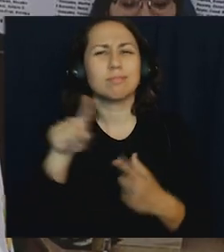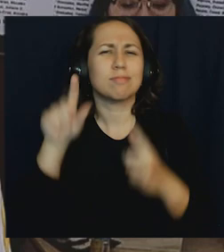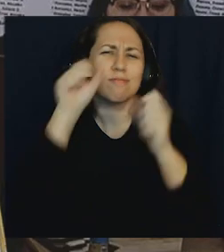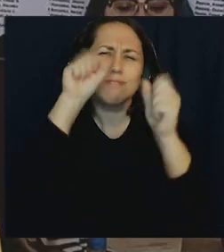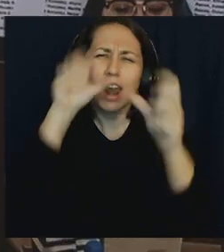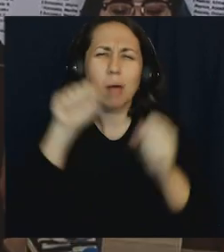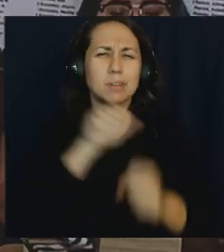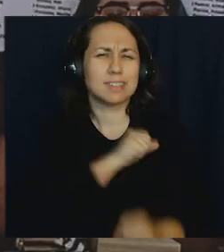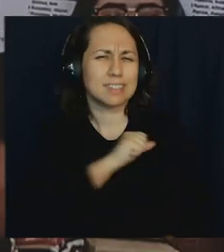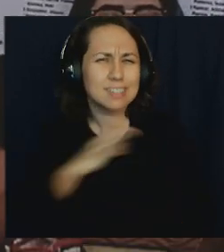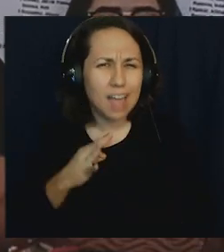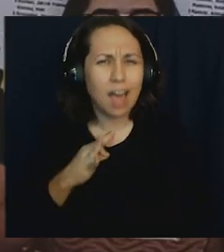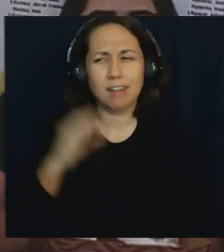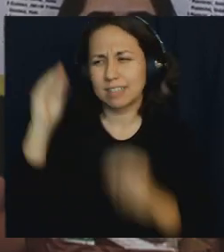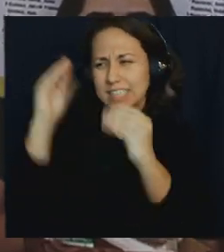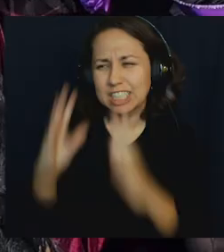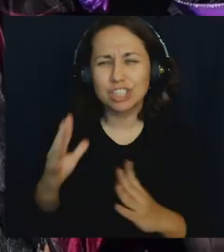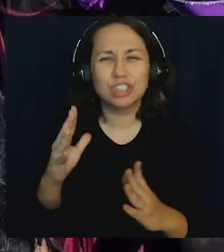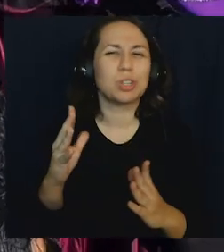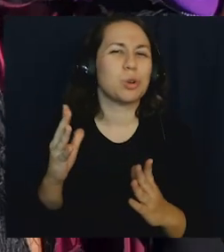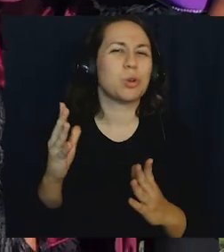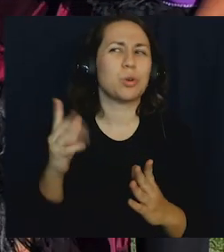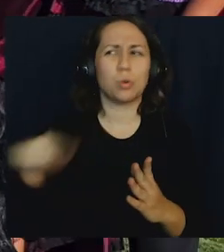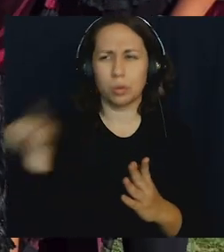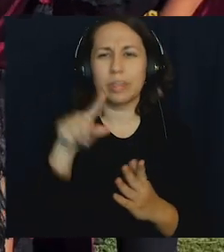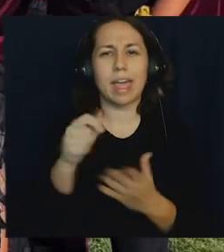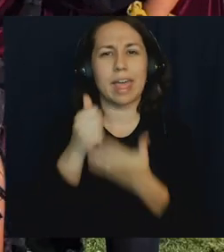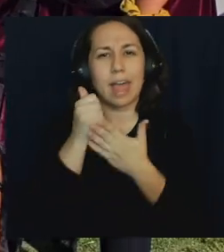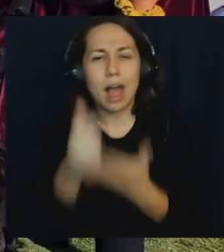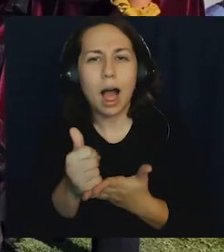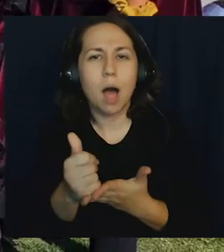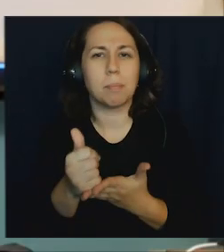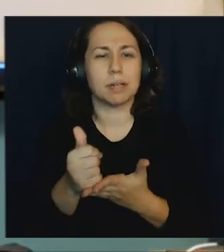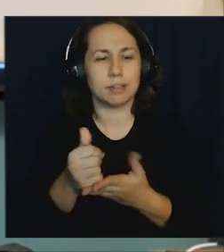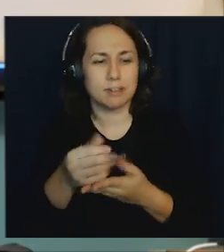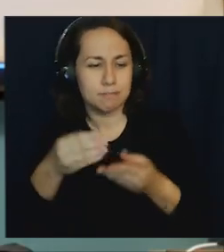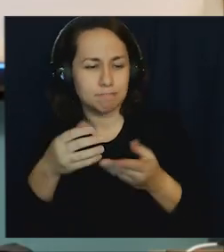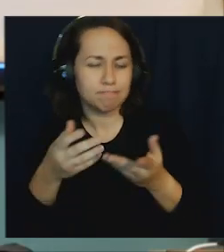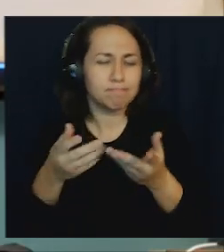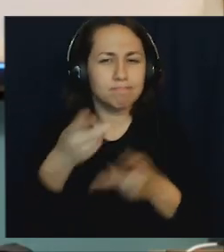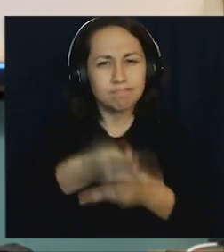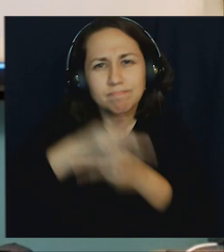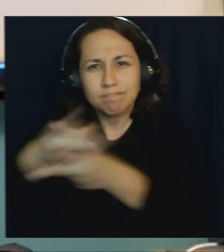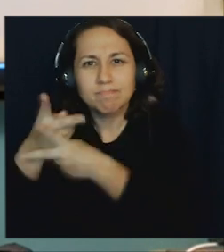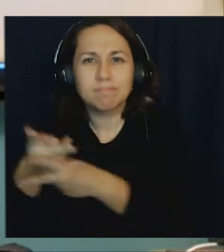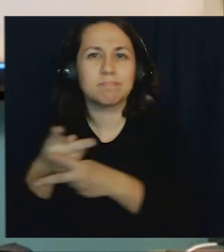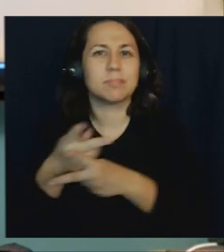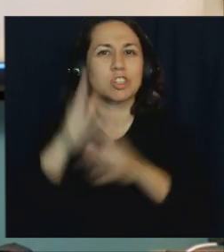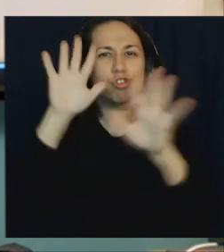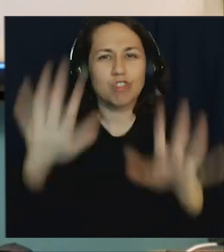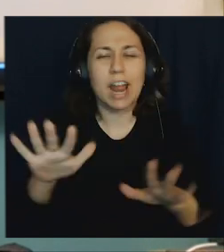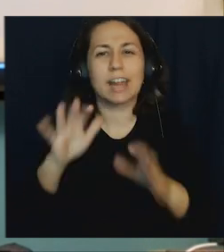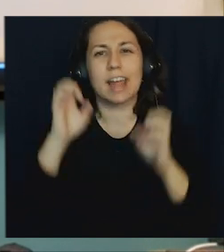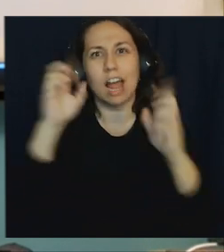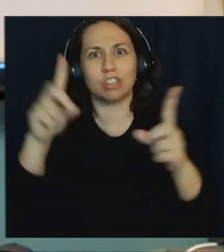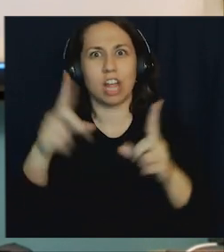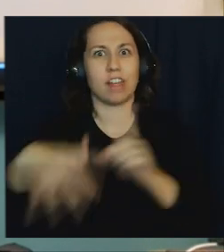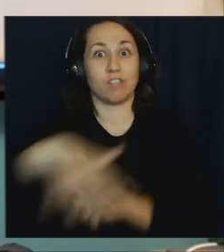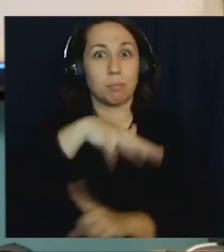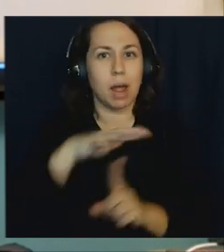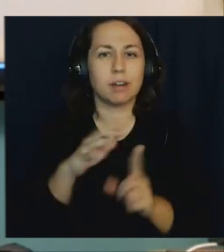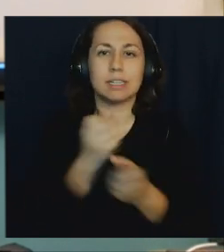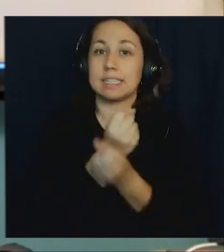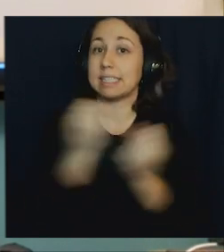phenomenal staff and teachers who have helped foster a great educational environment,